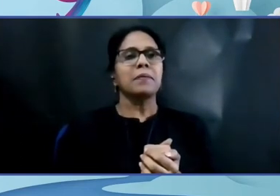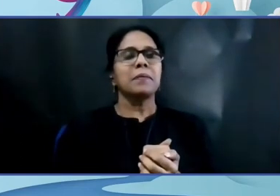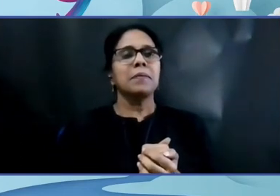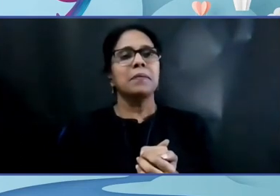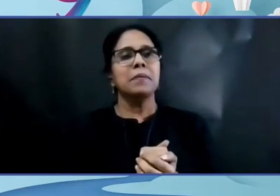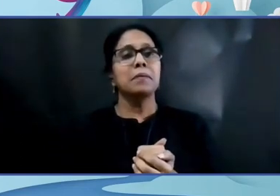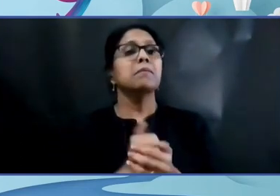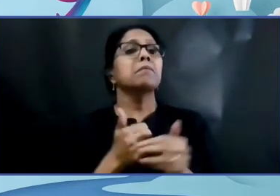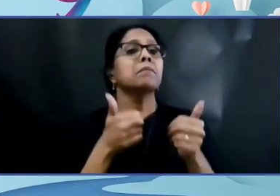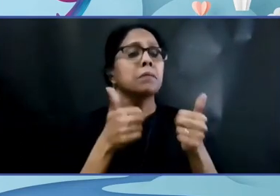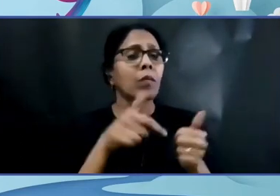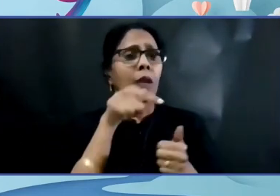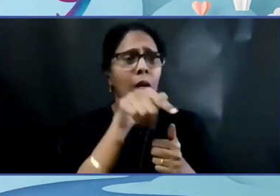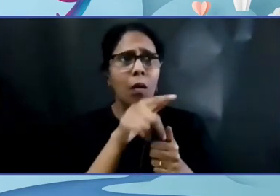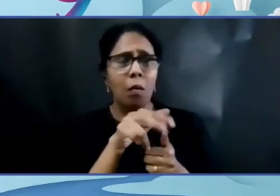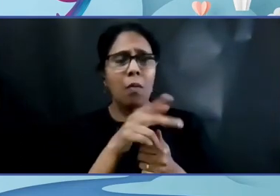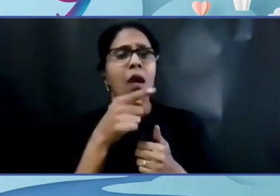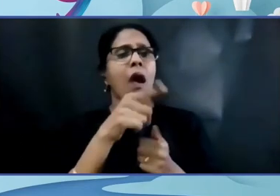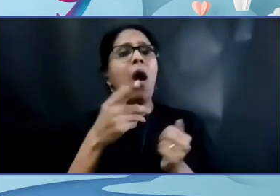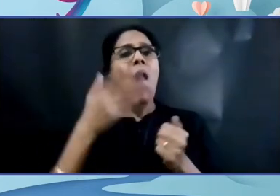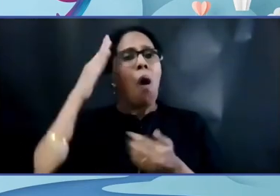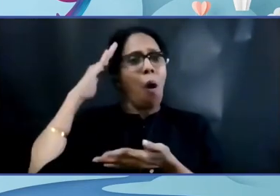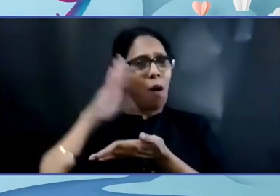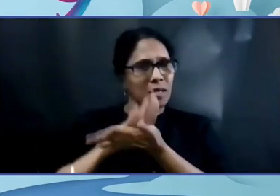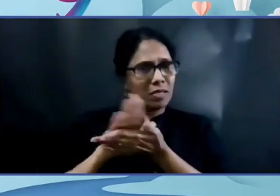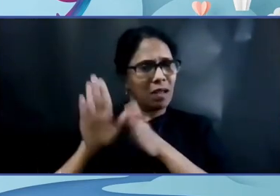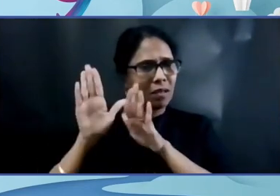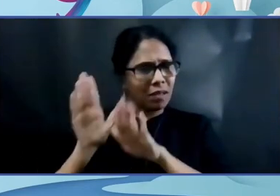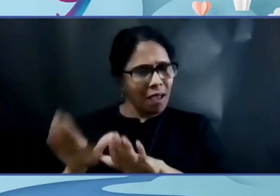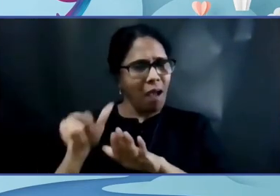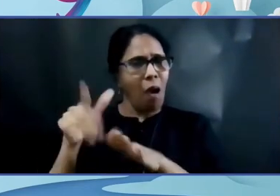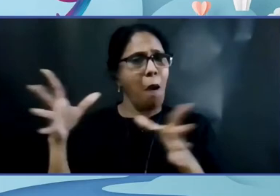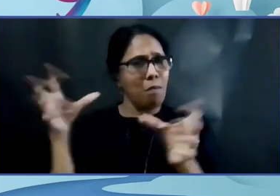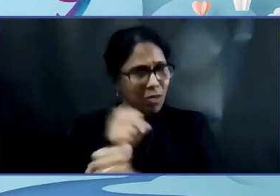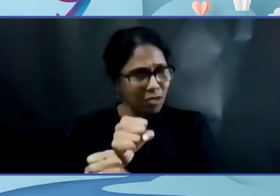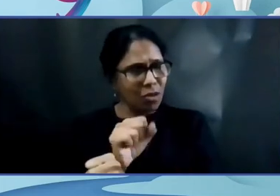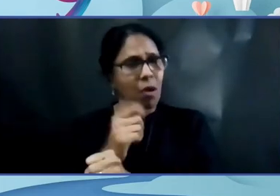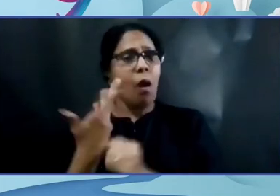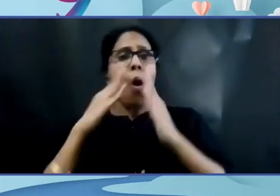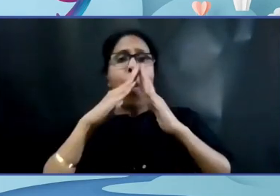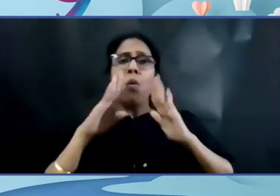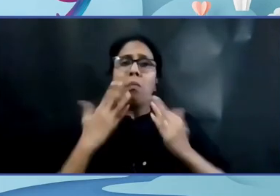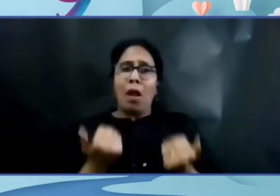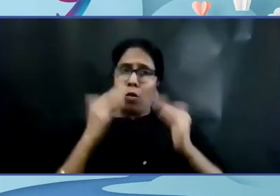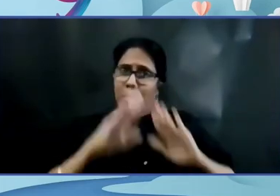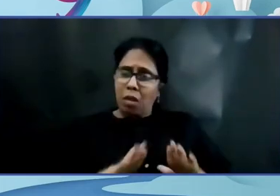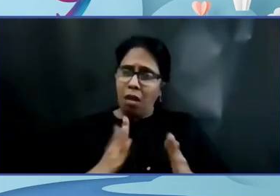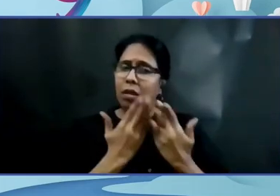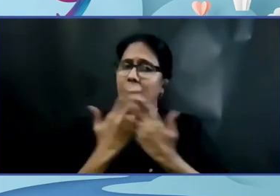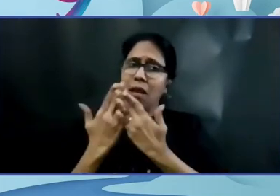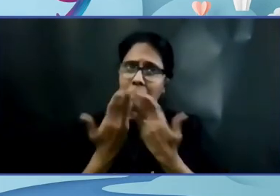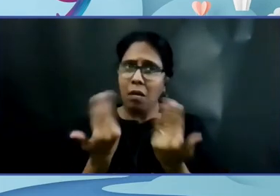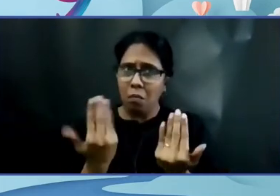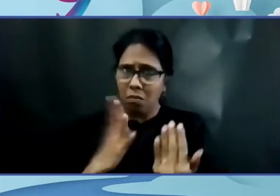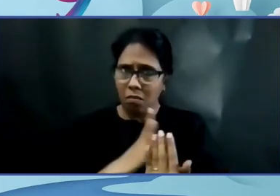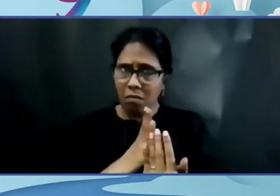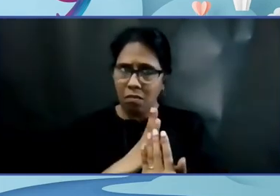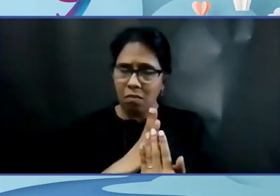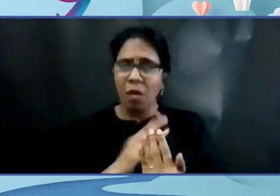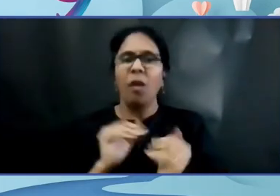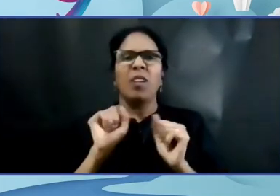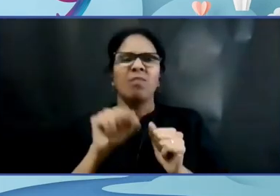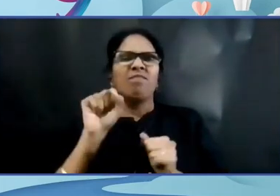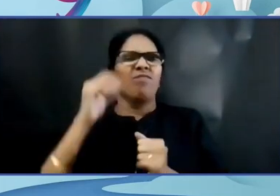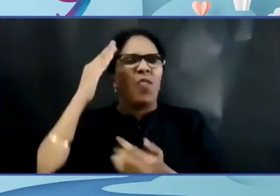So do you miss your boarding school? And are you enjoying studying from home? I miss boarding